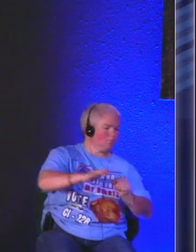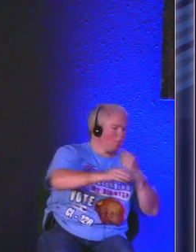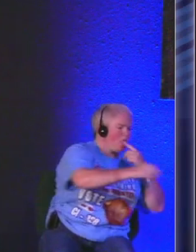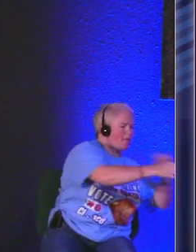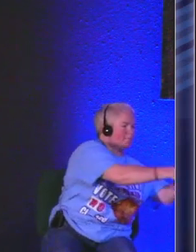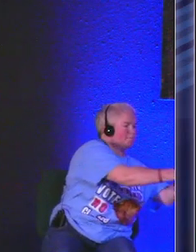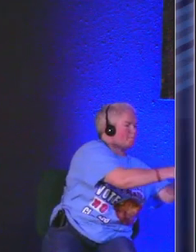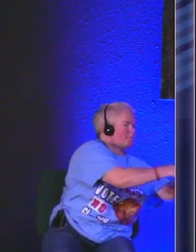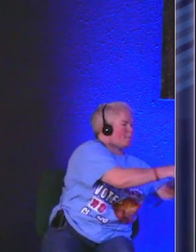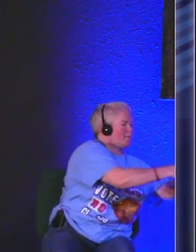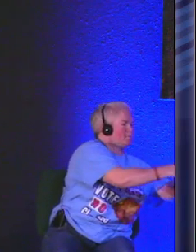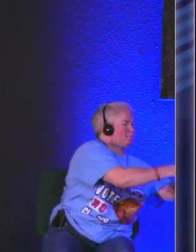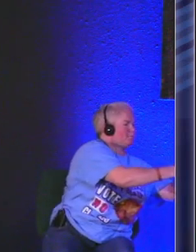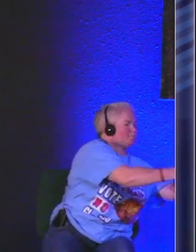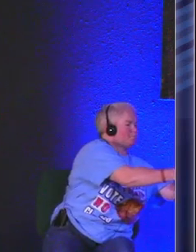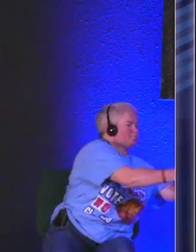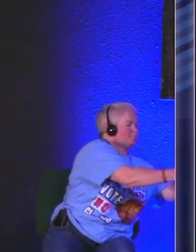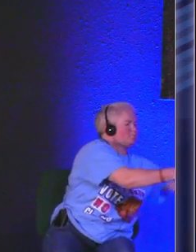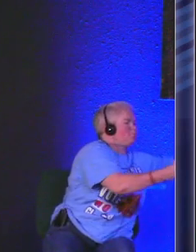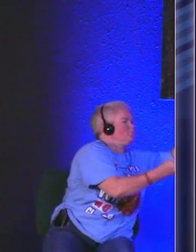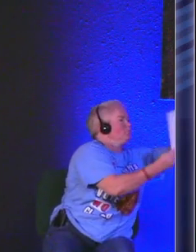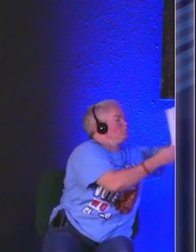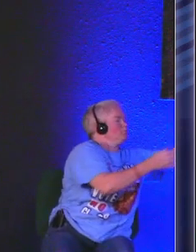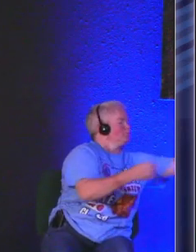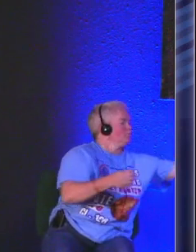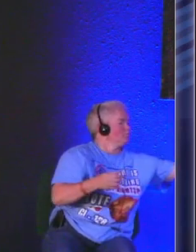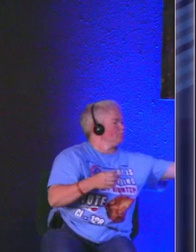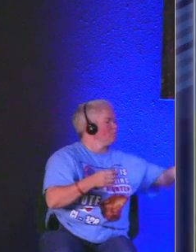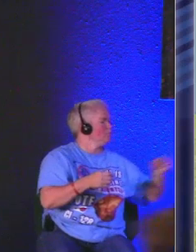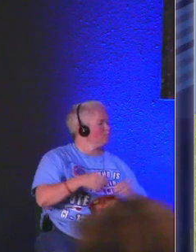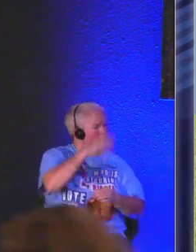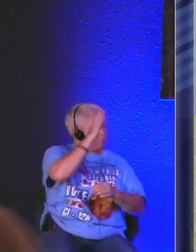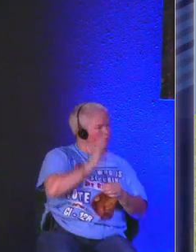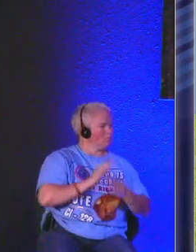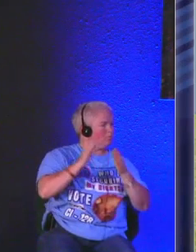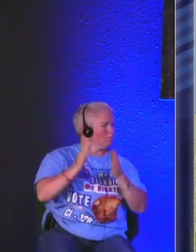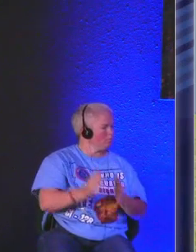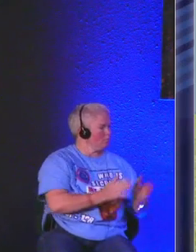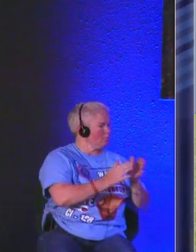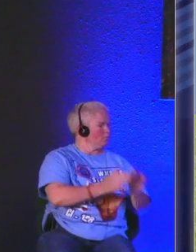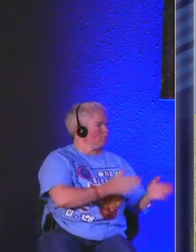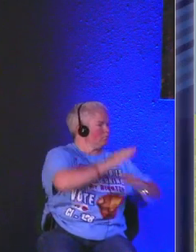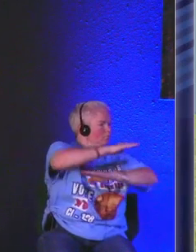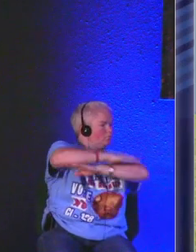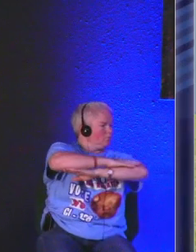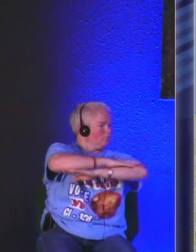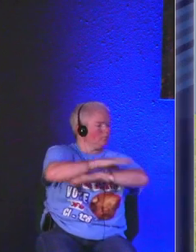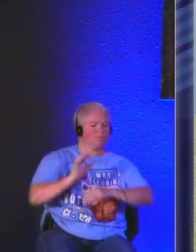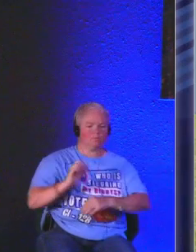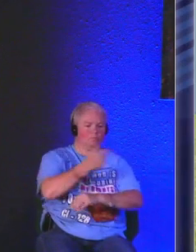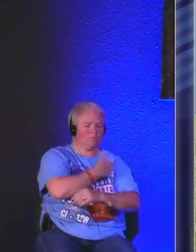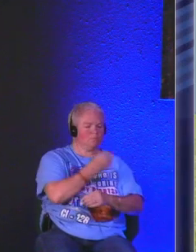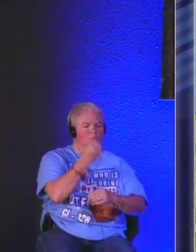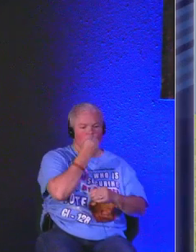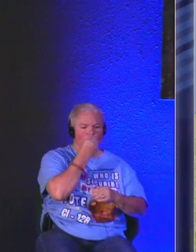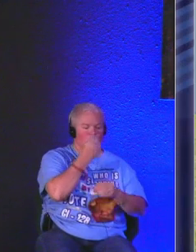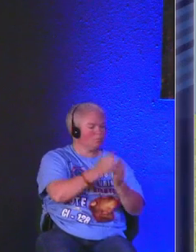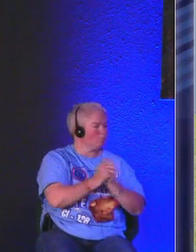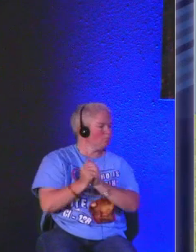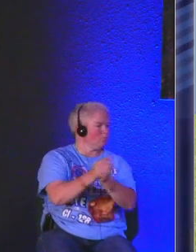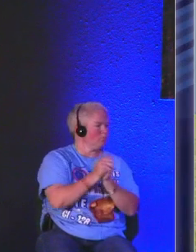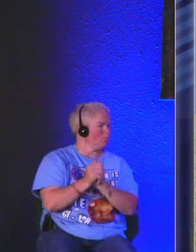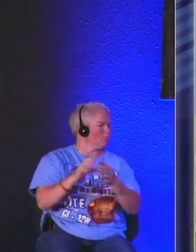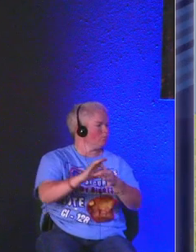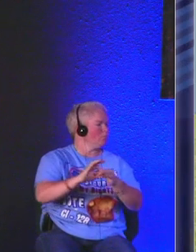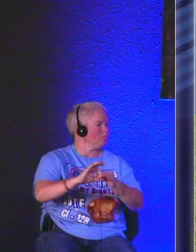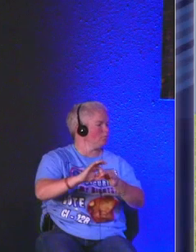enough God not only prepares the table we eat together in close relationship